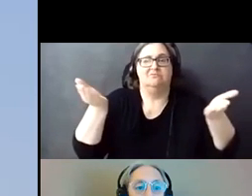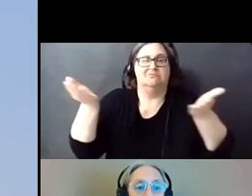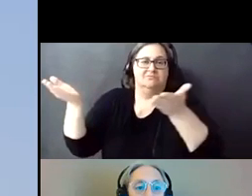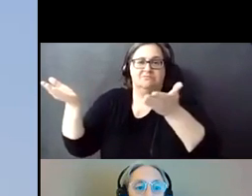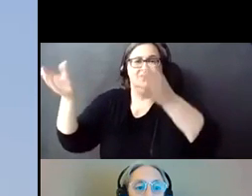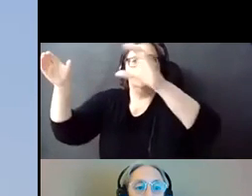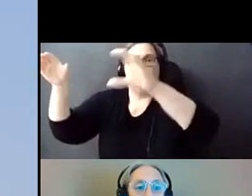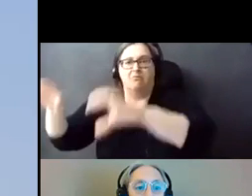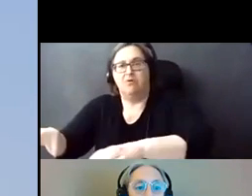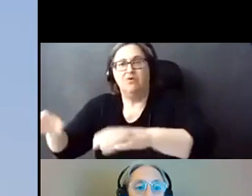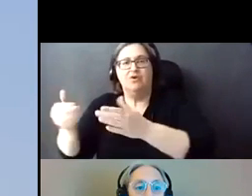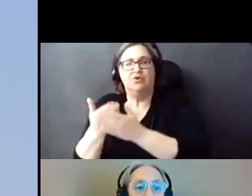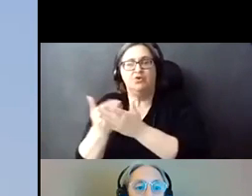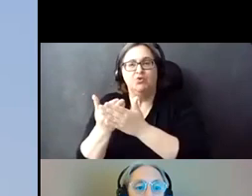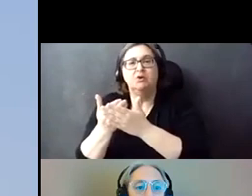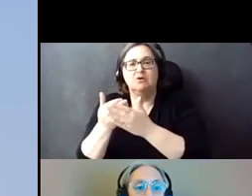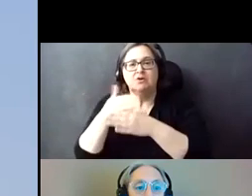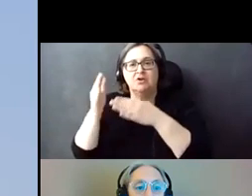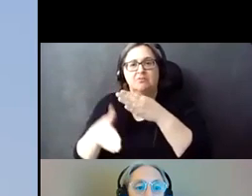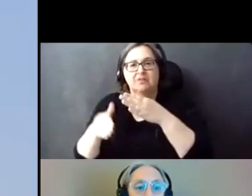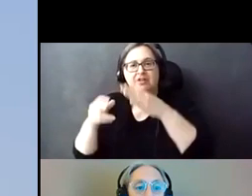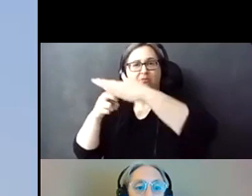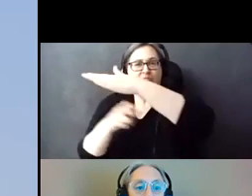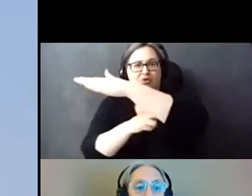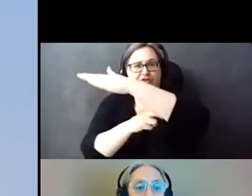place it on the newly completed completed bridge above